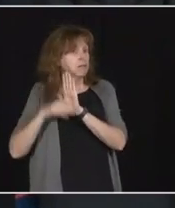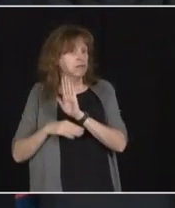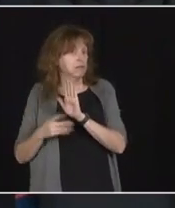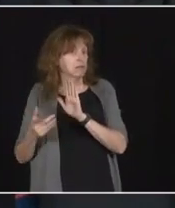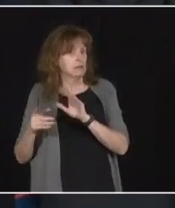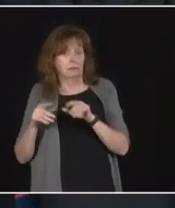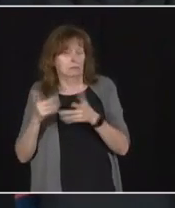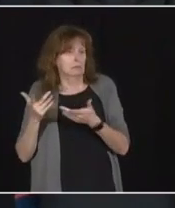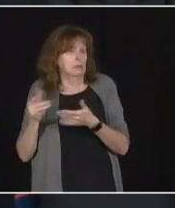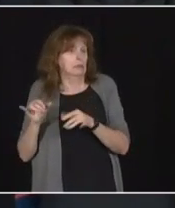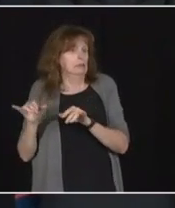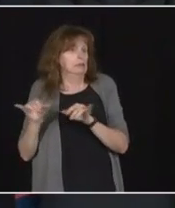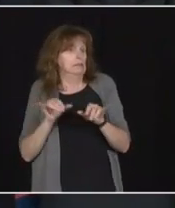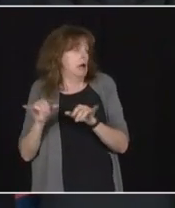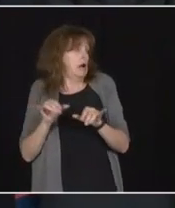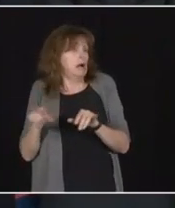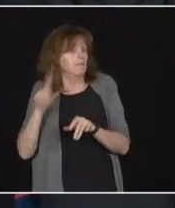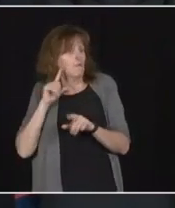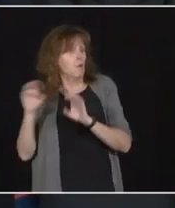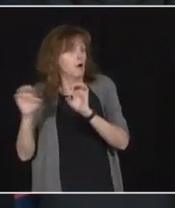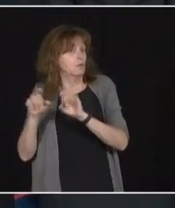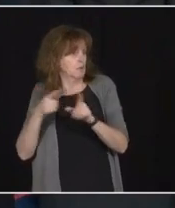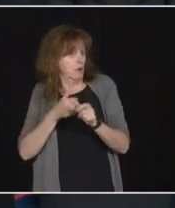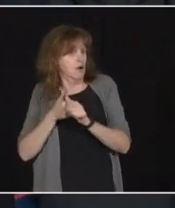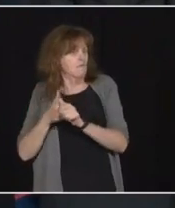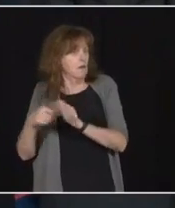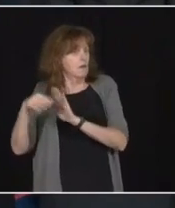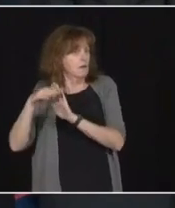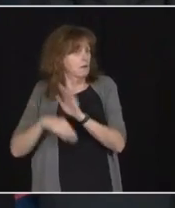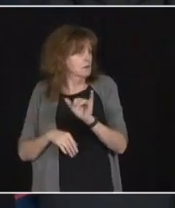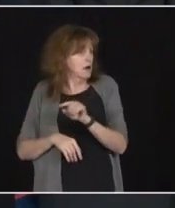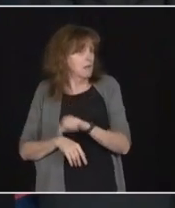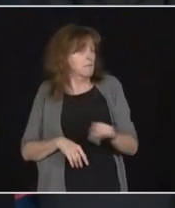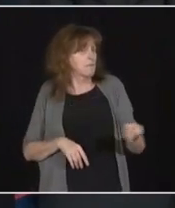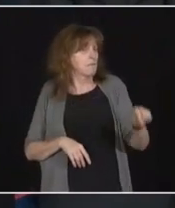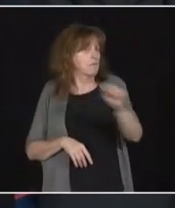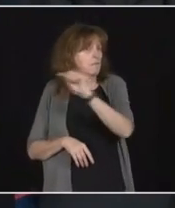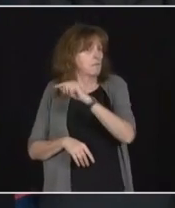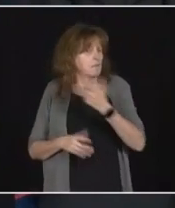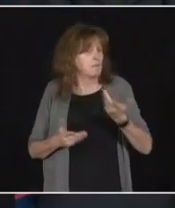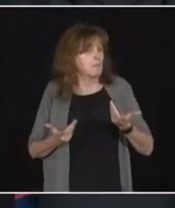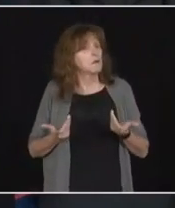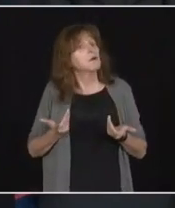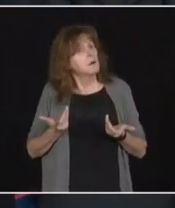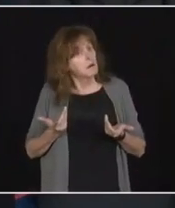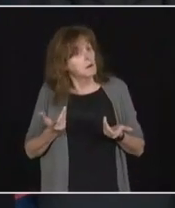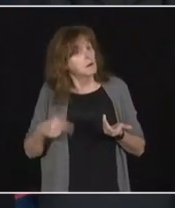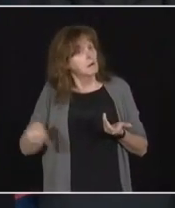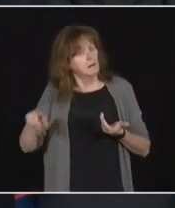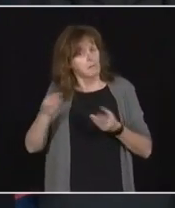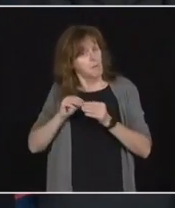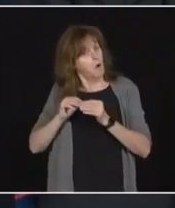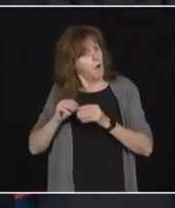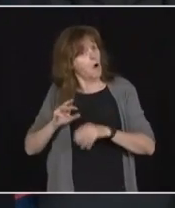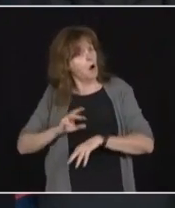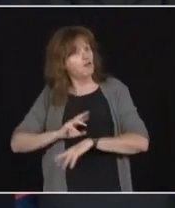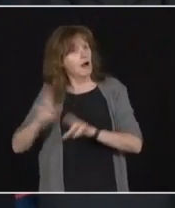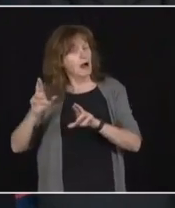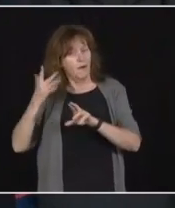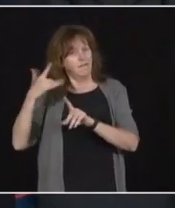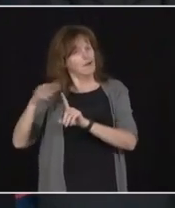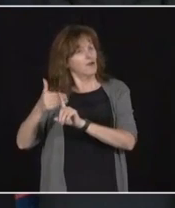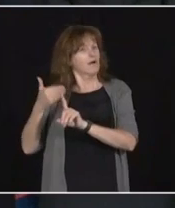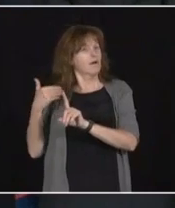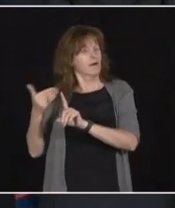had these protocols already in place because obviously they got off to a better start. But again, Colin, it's not an emergency